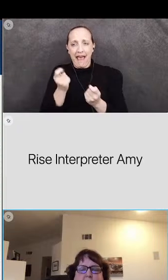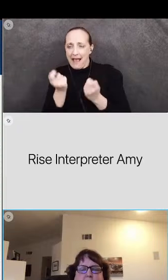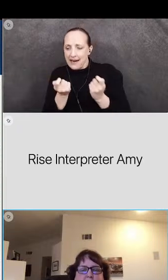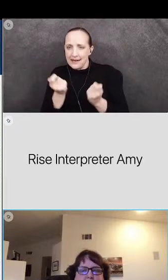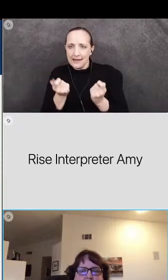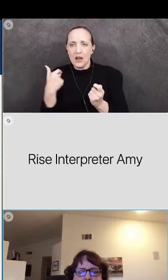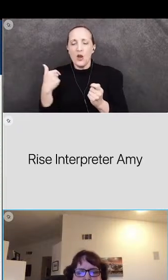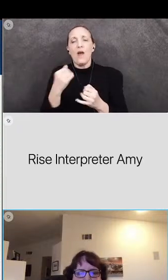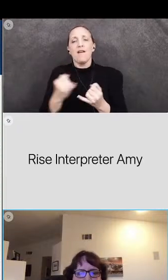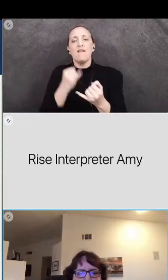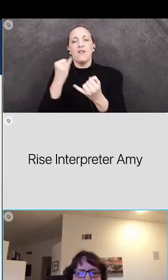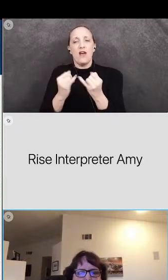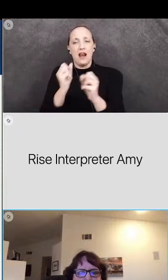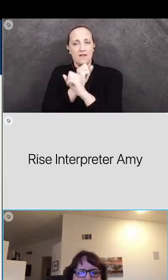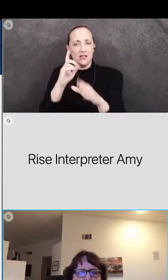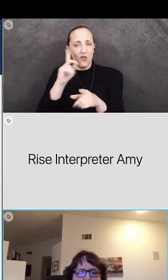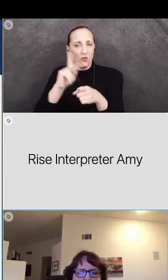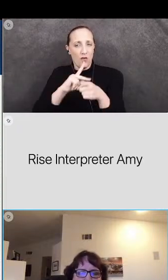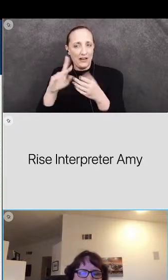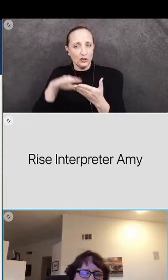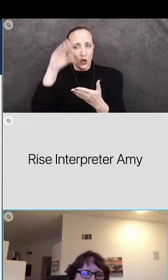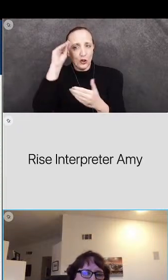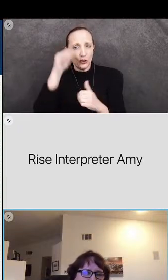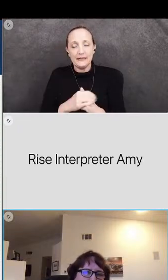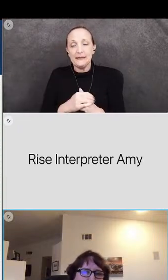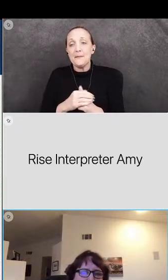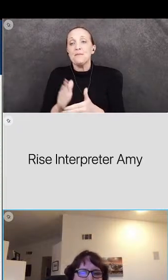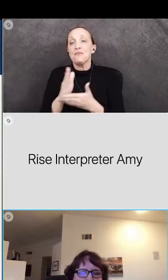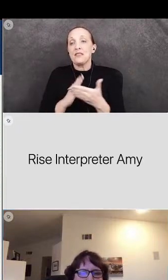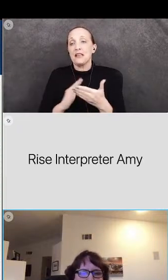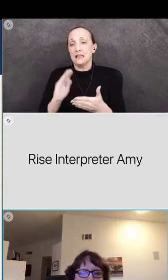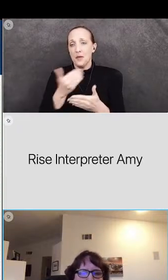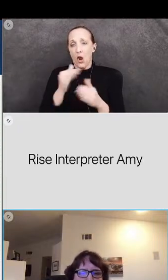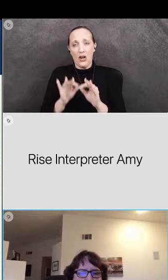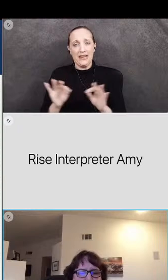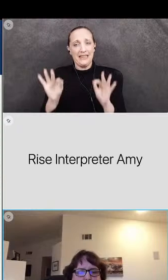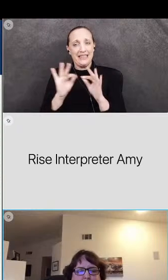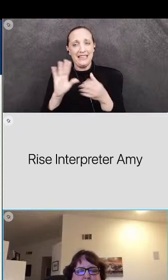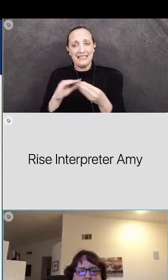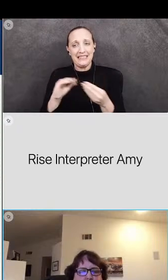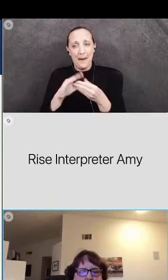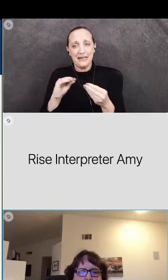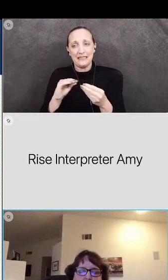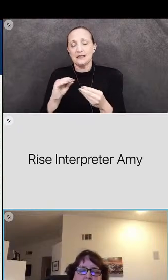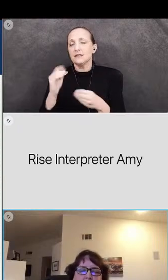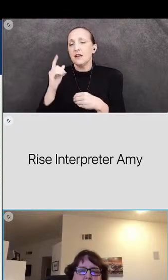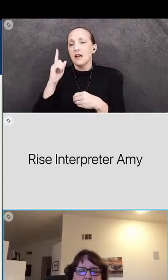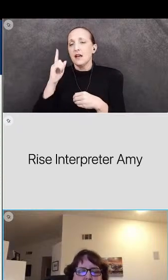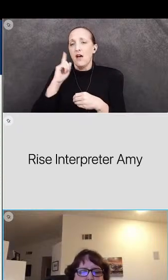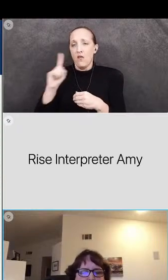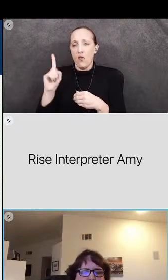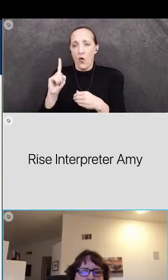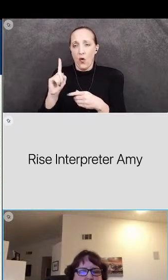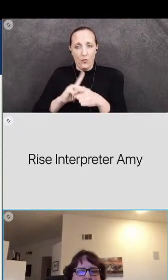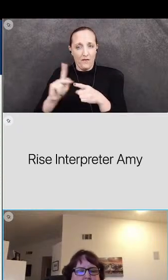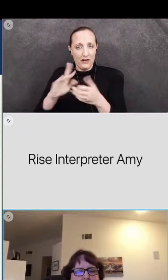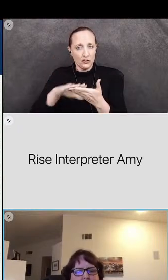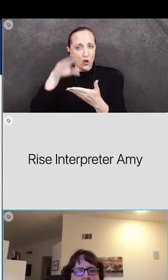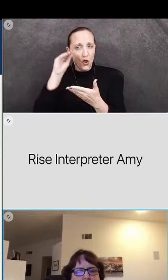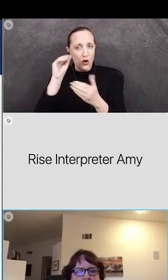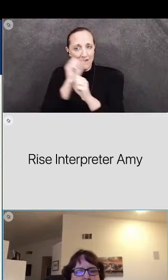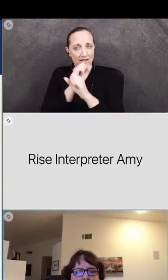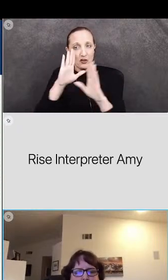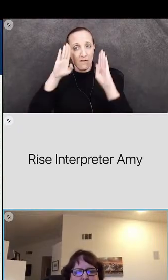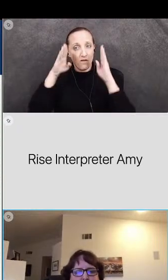final vision for professional learning some of the some of our key statements that our professional learning vision focuses on